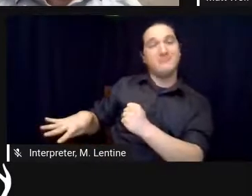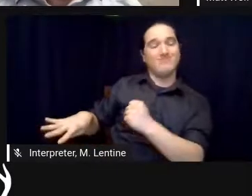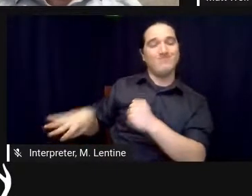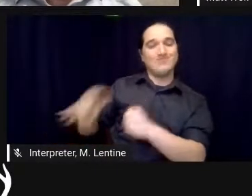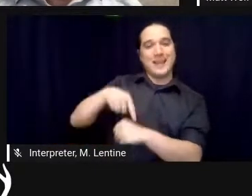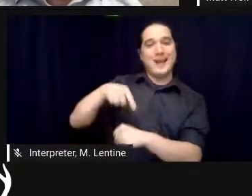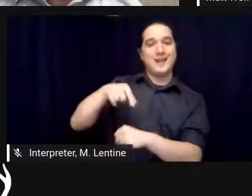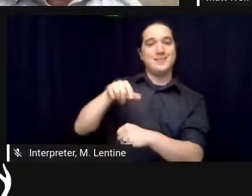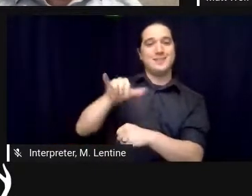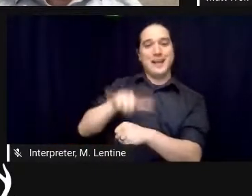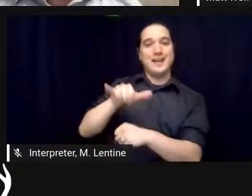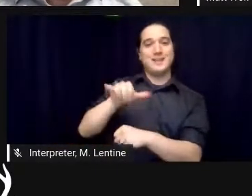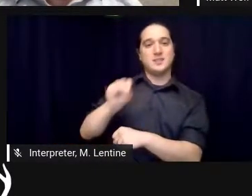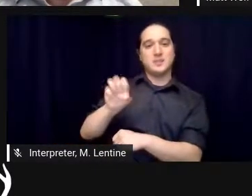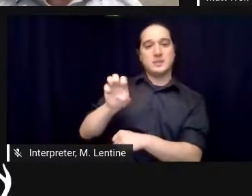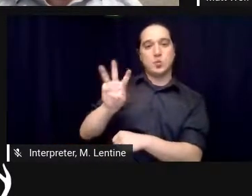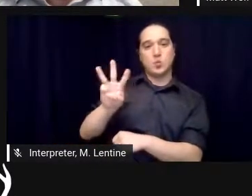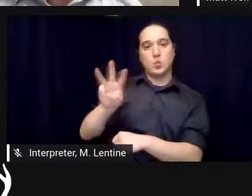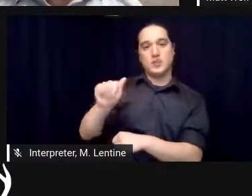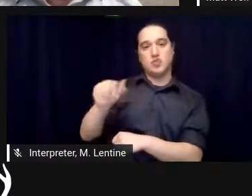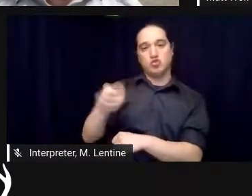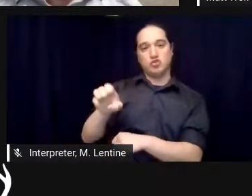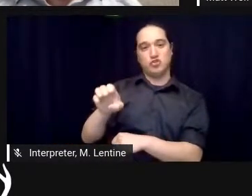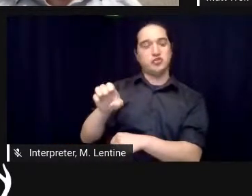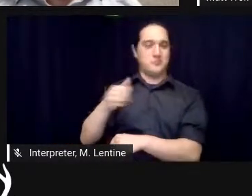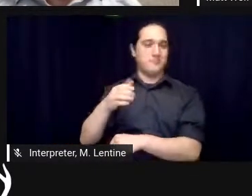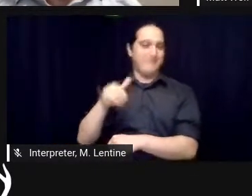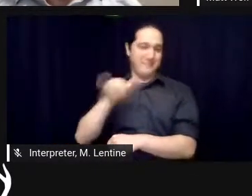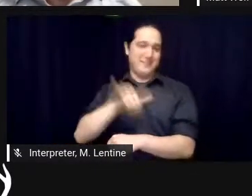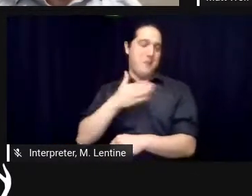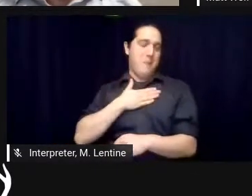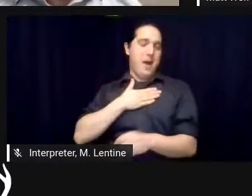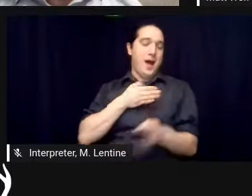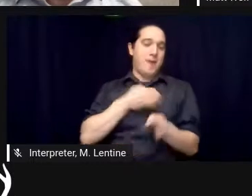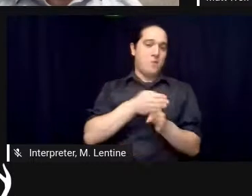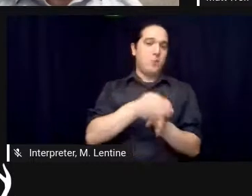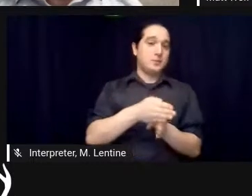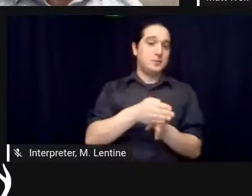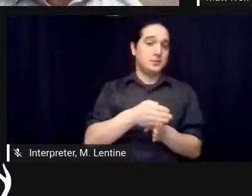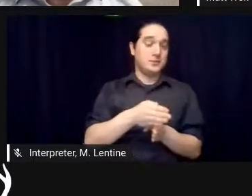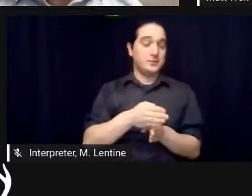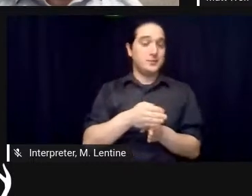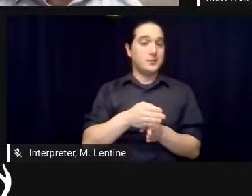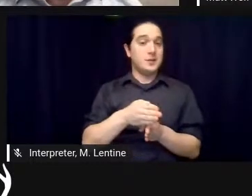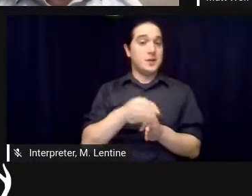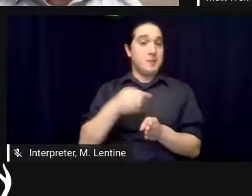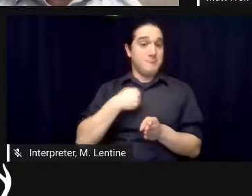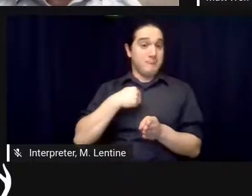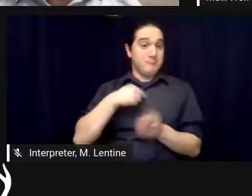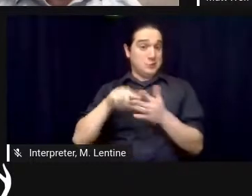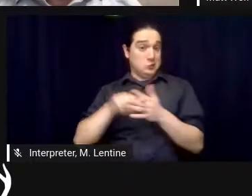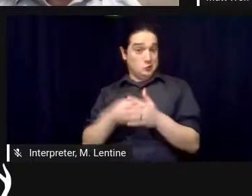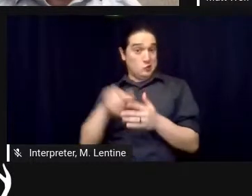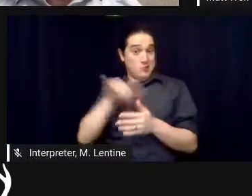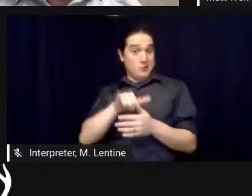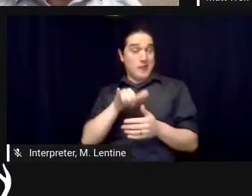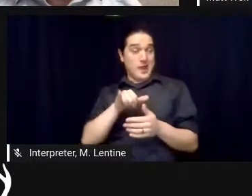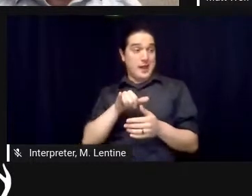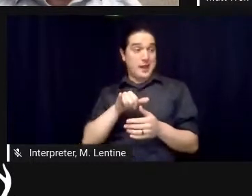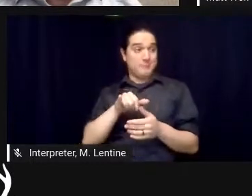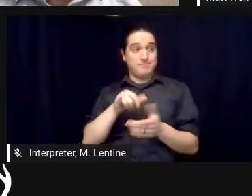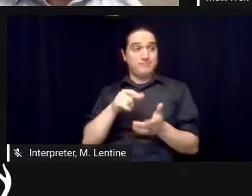you know human wastewater recycling systems around the planet but i cut my teeth as a 22 year old city kid